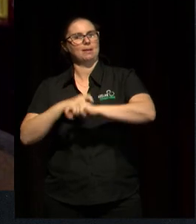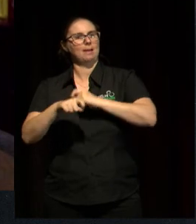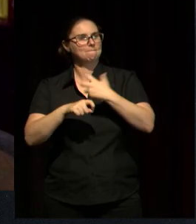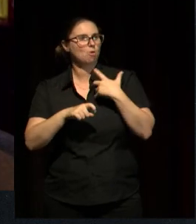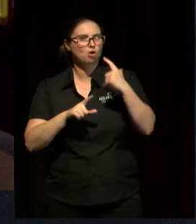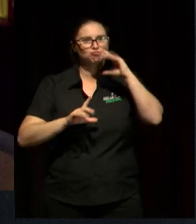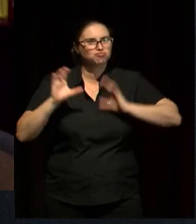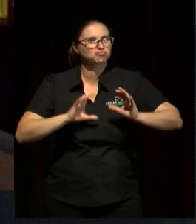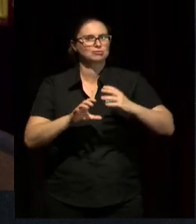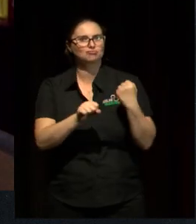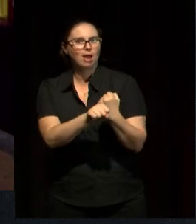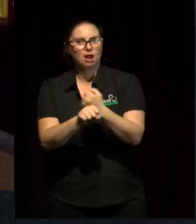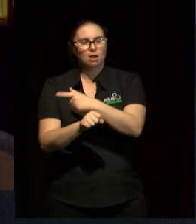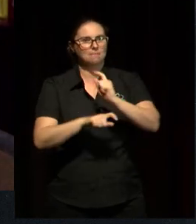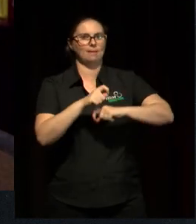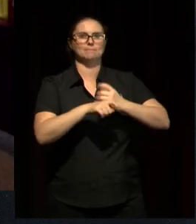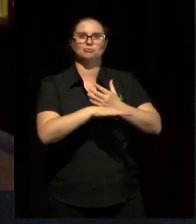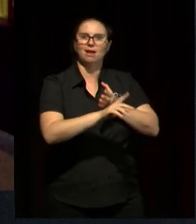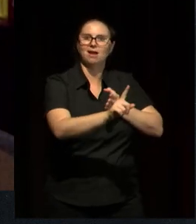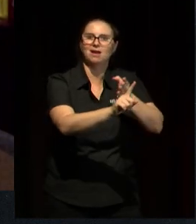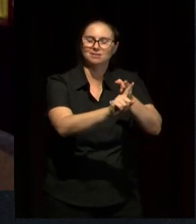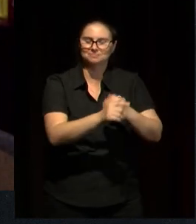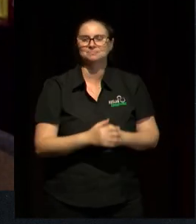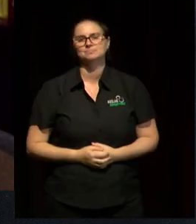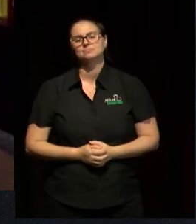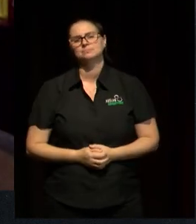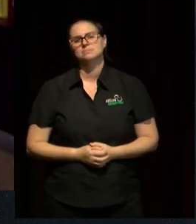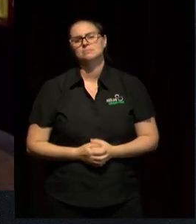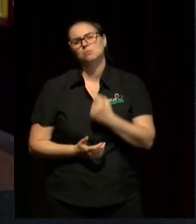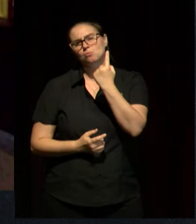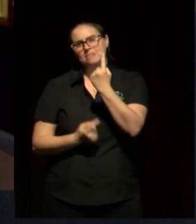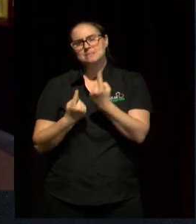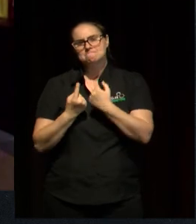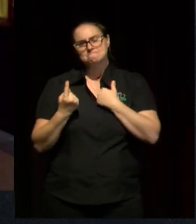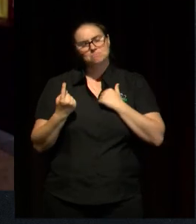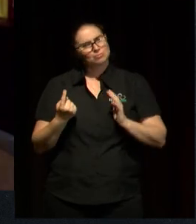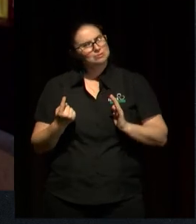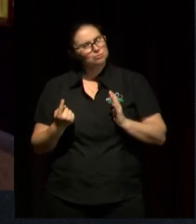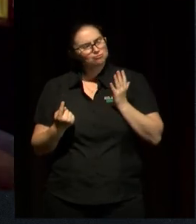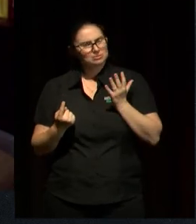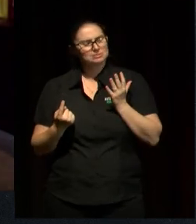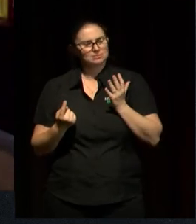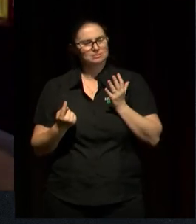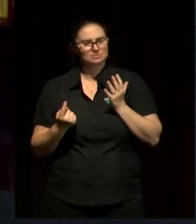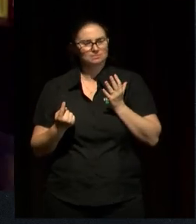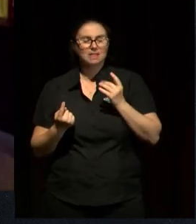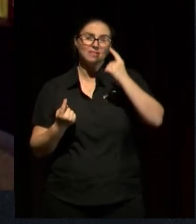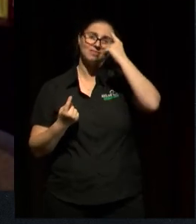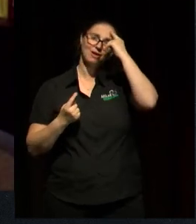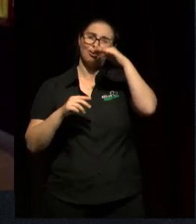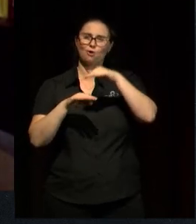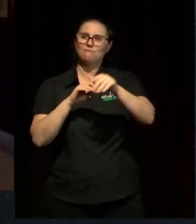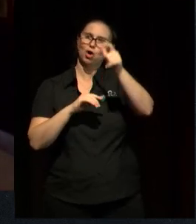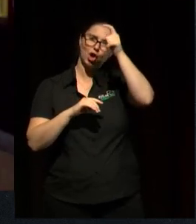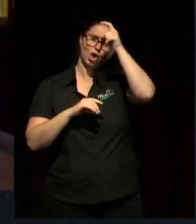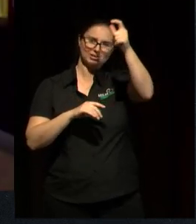But the other, I think, aspect of this that I'm really interested in is I don't think that when we think about inclusion, I say we, I don't mean, you know,